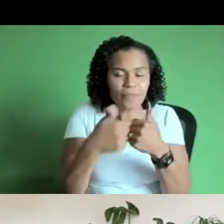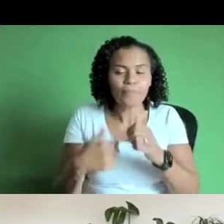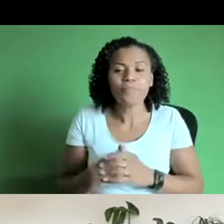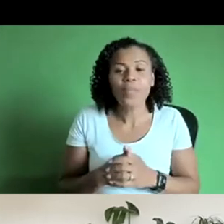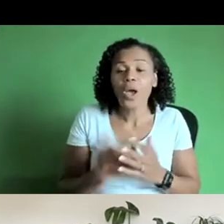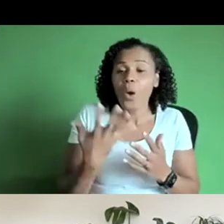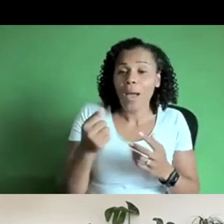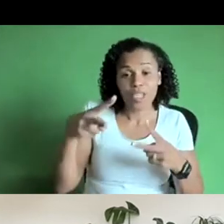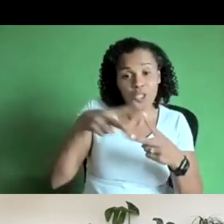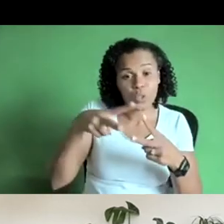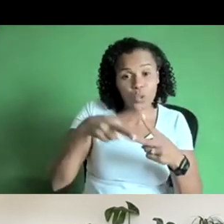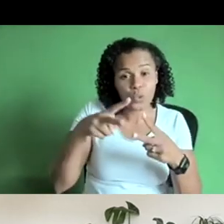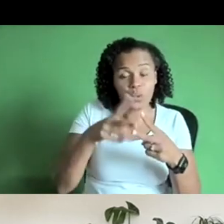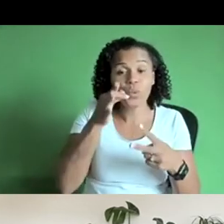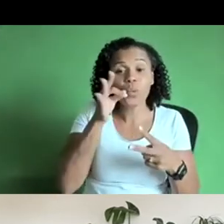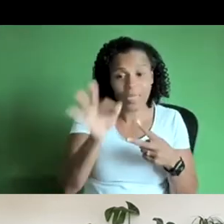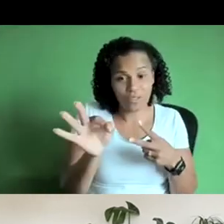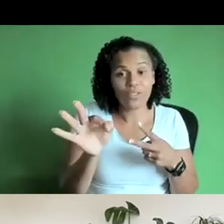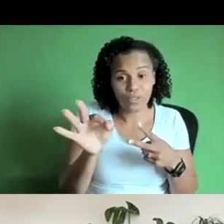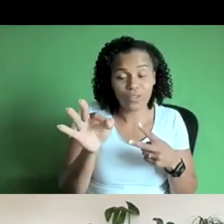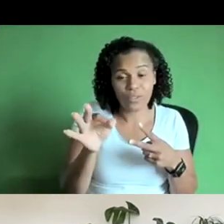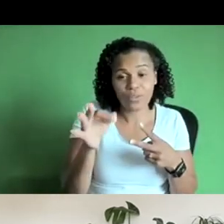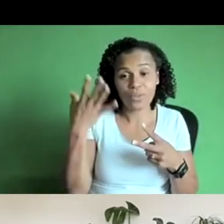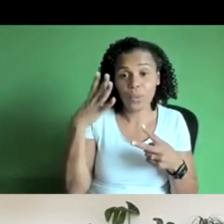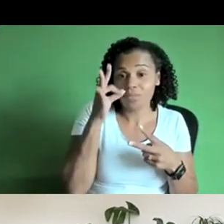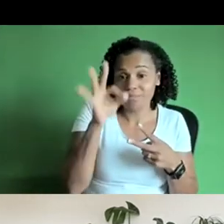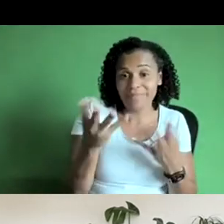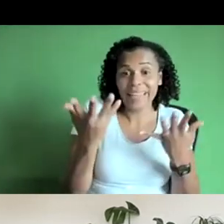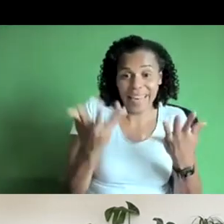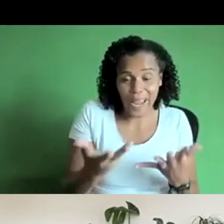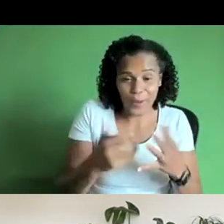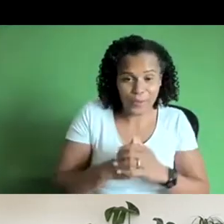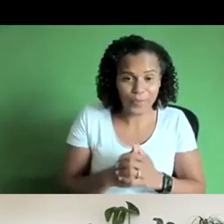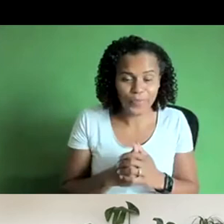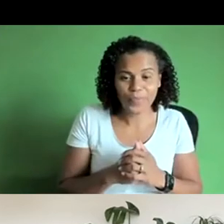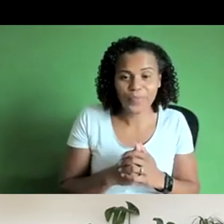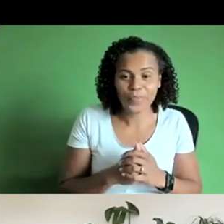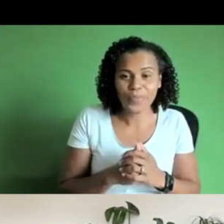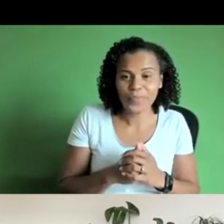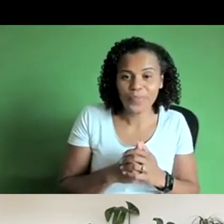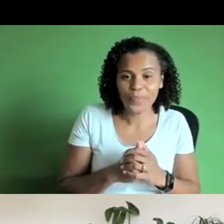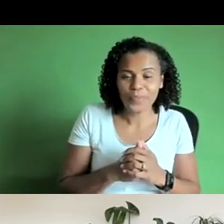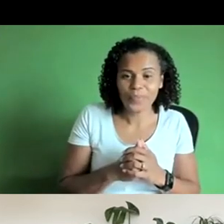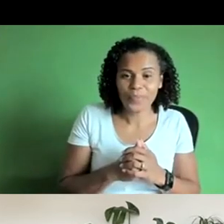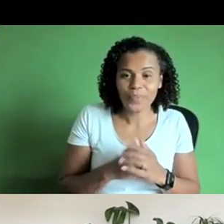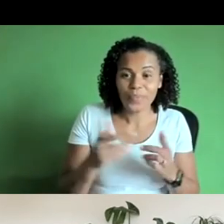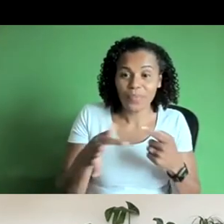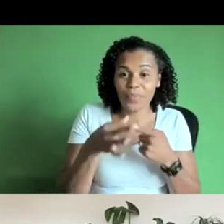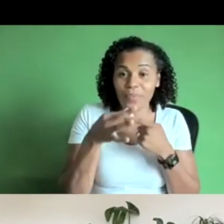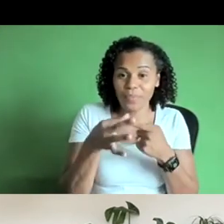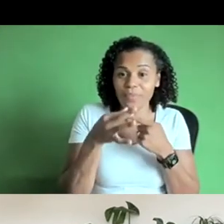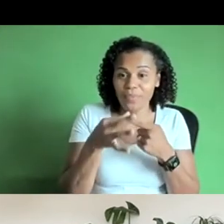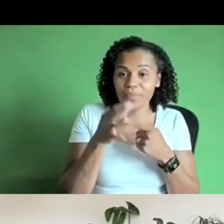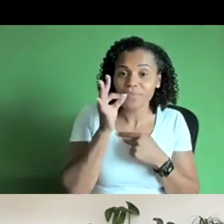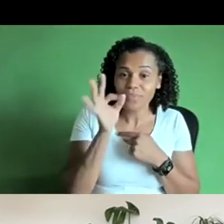that we want to kind of outline at the beginning um that i'm going to kind of pose to to all the speakers the first question